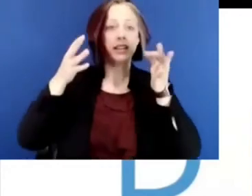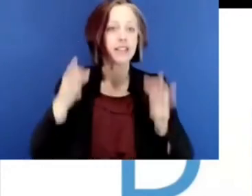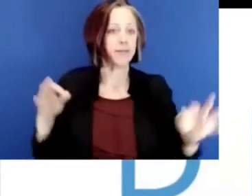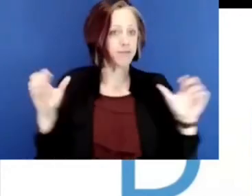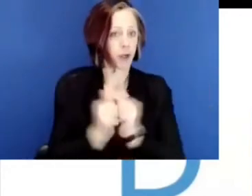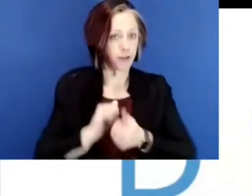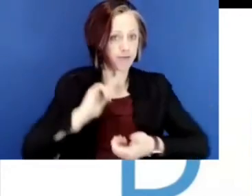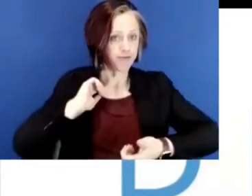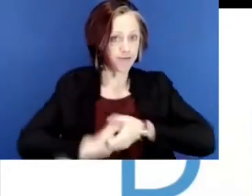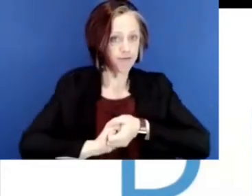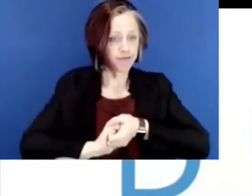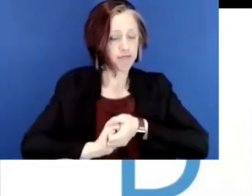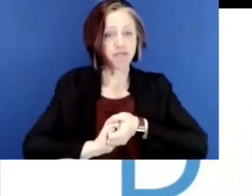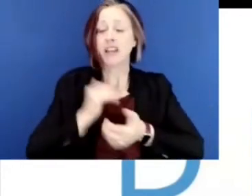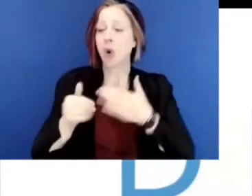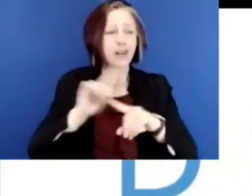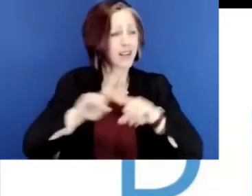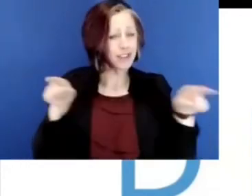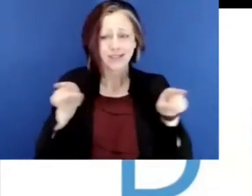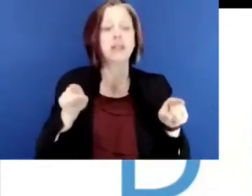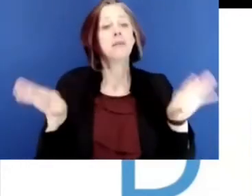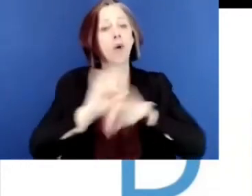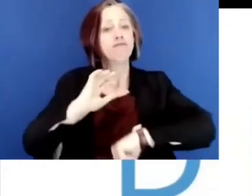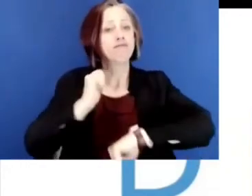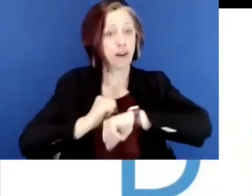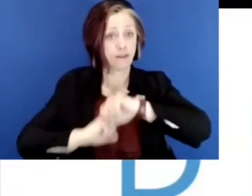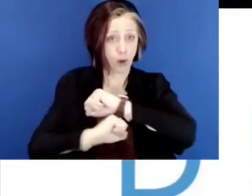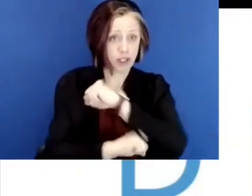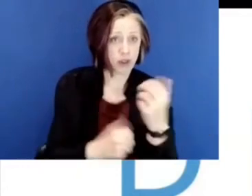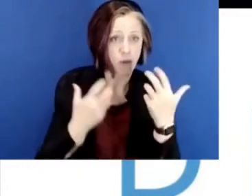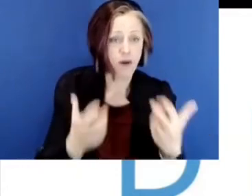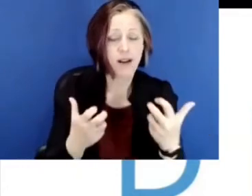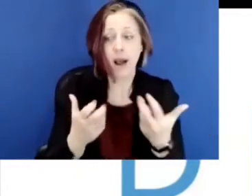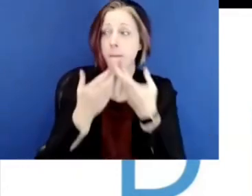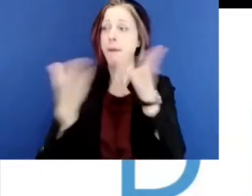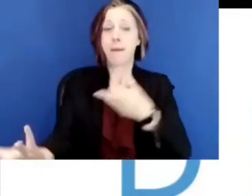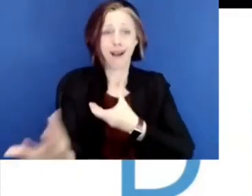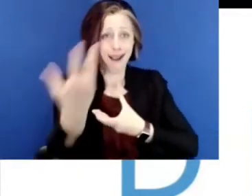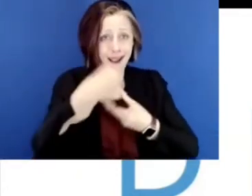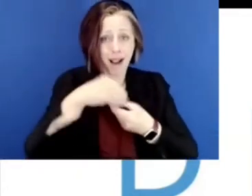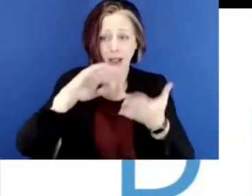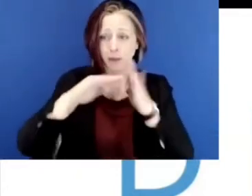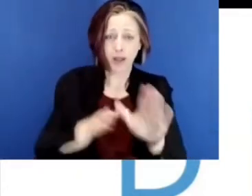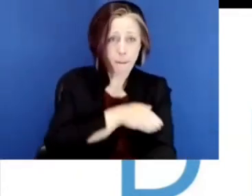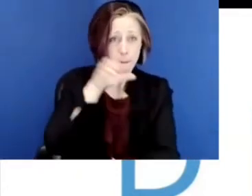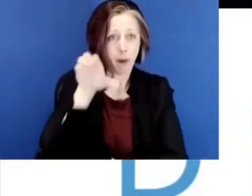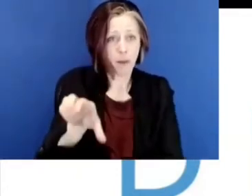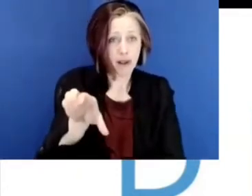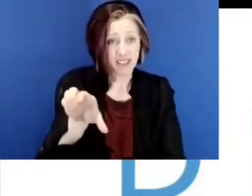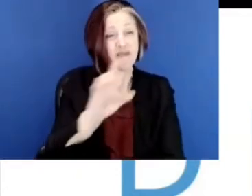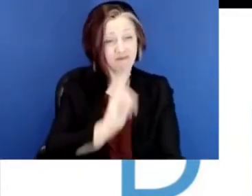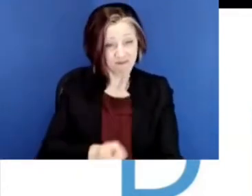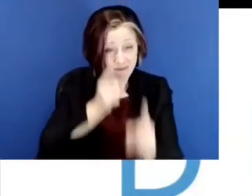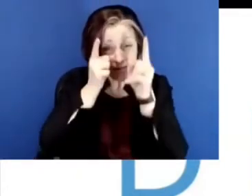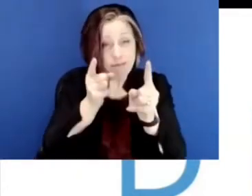Michelle Martin, who's white. We're from inner city, North Minneapolis. She was from a more well-heeled white part of white Minneapolis.